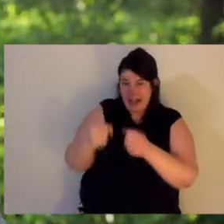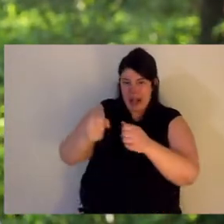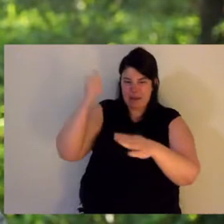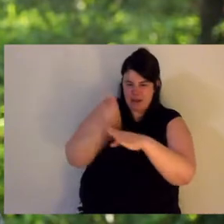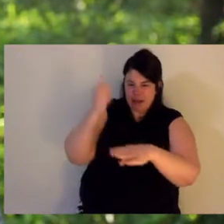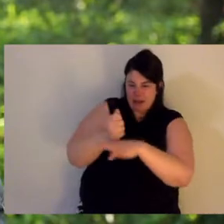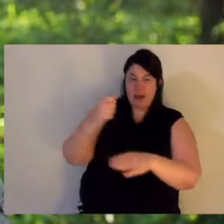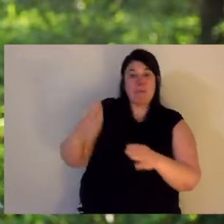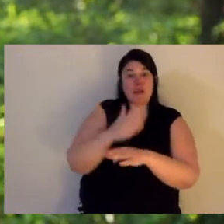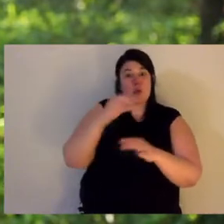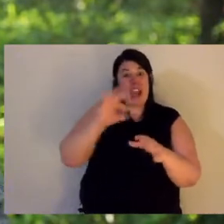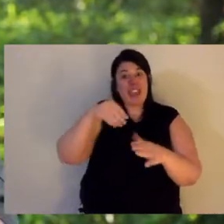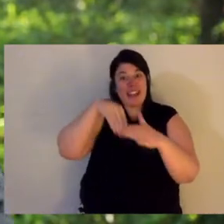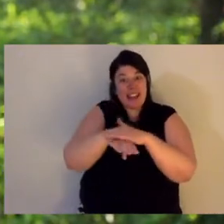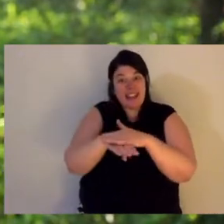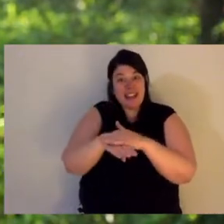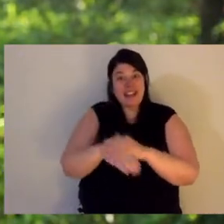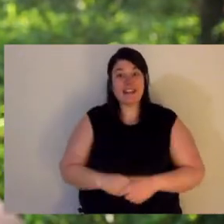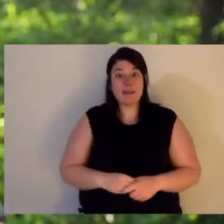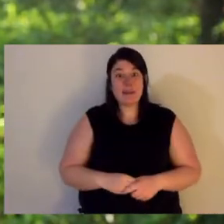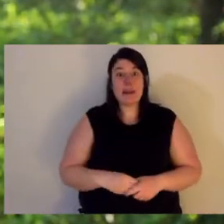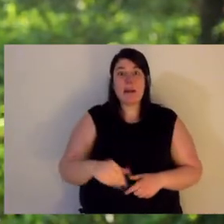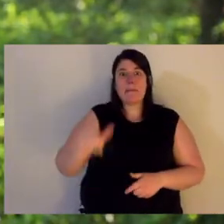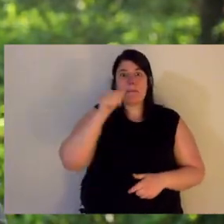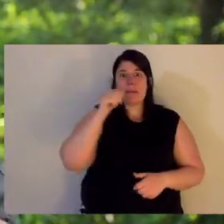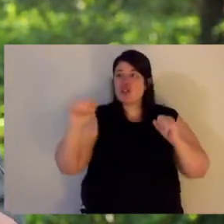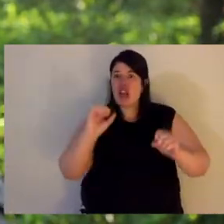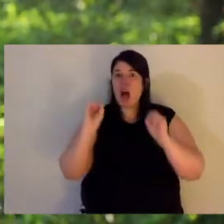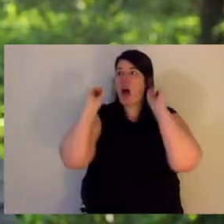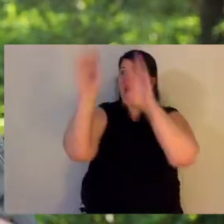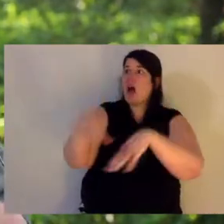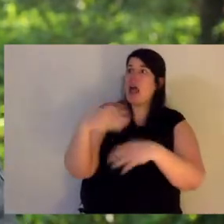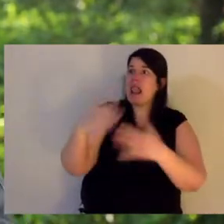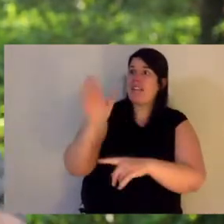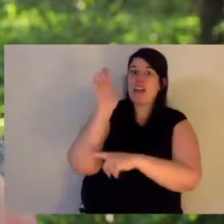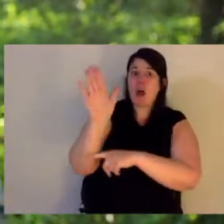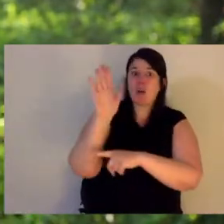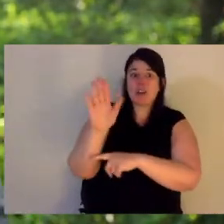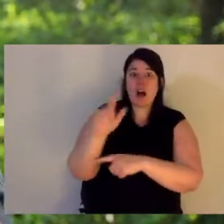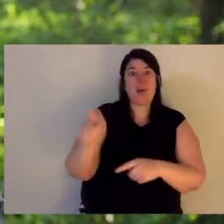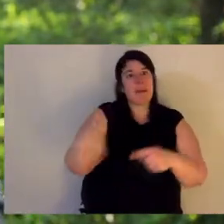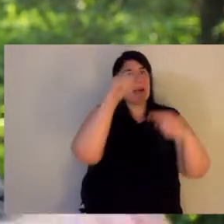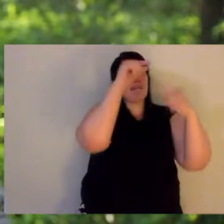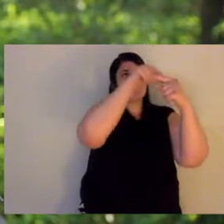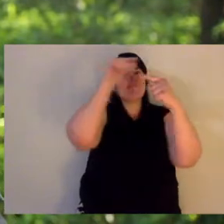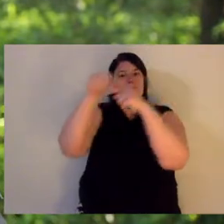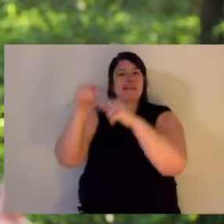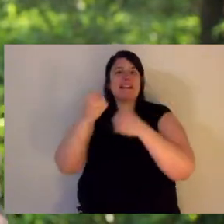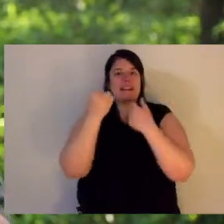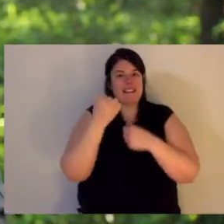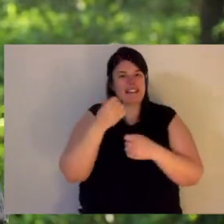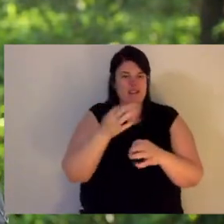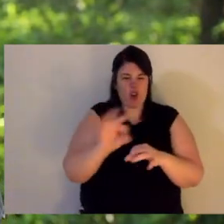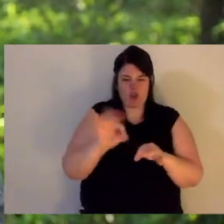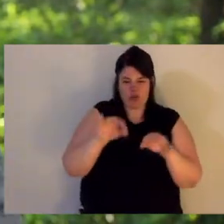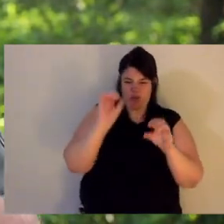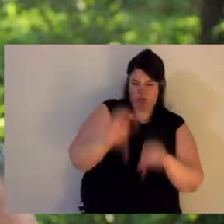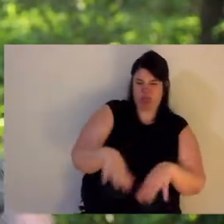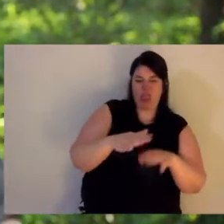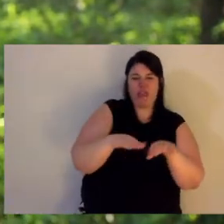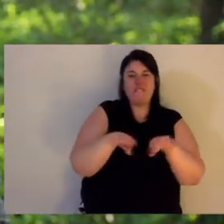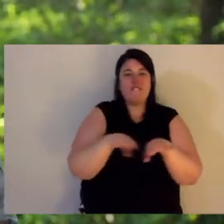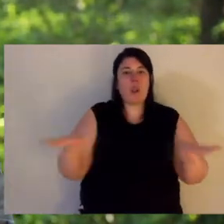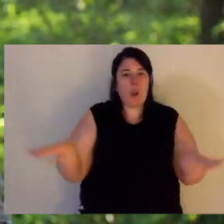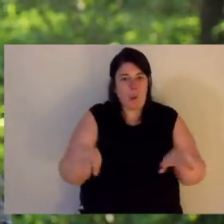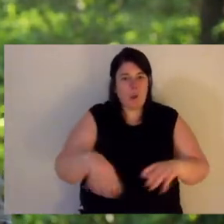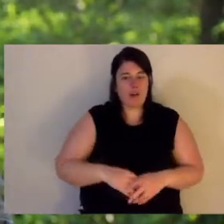web. Hang them up on the line. I'm sure mum would be very happy if you did that. But there are things we can do to prevent from being bitten. But what do you do if